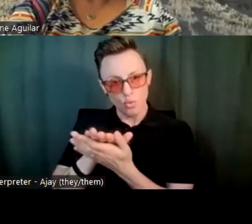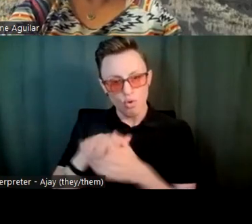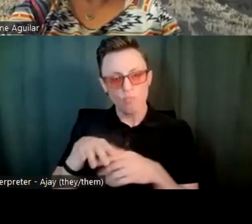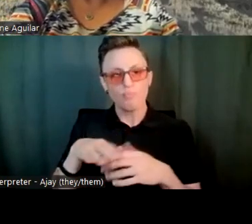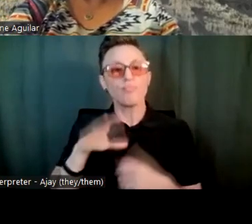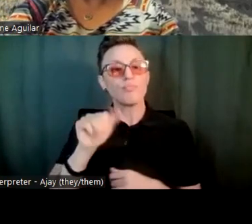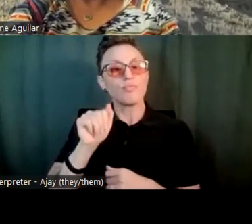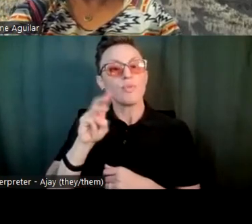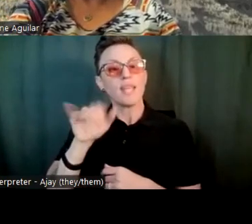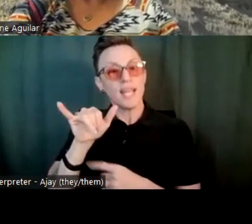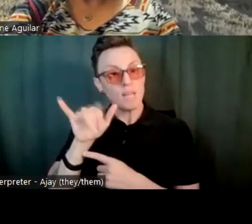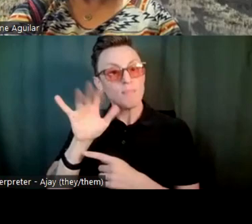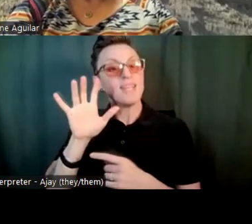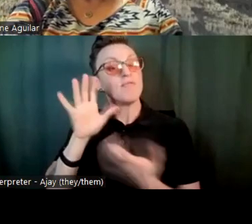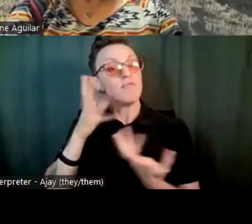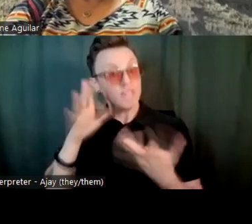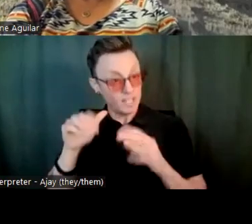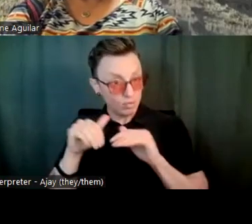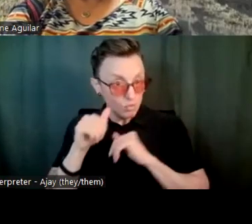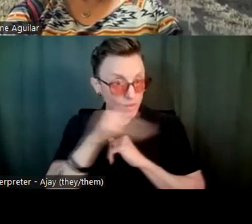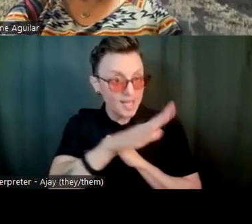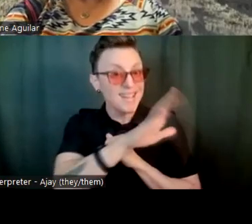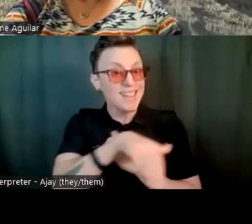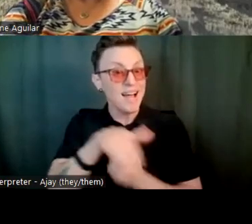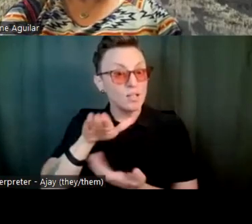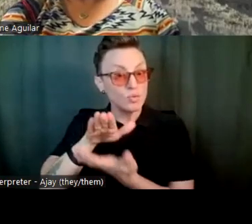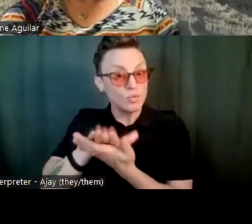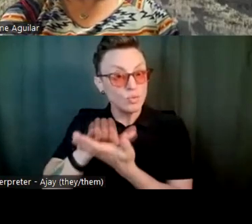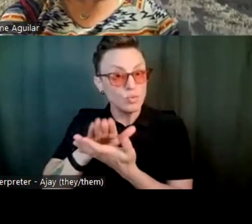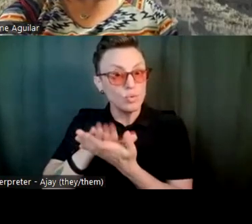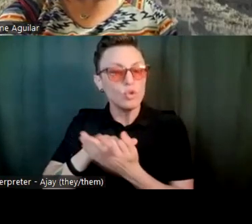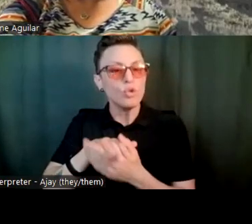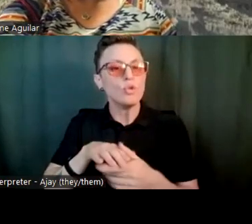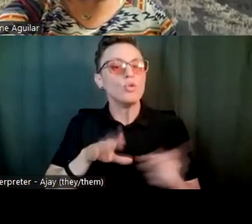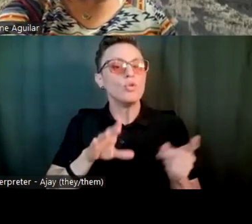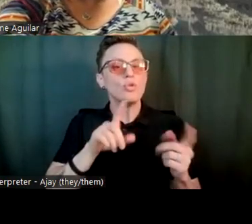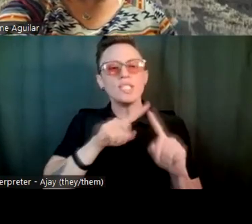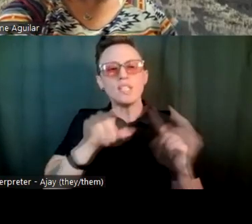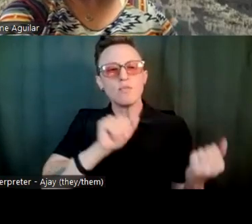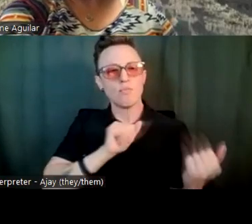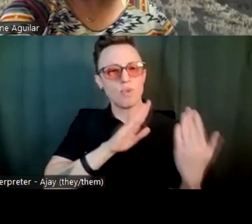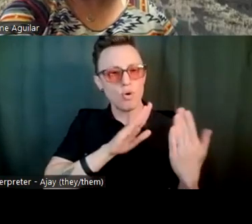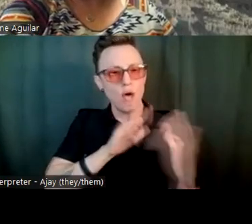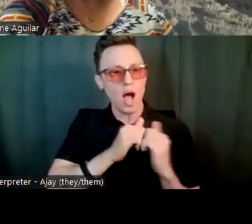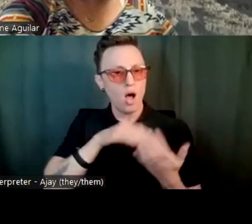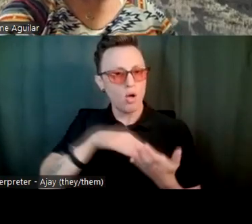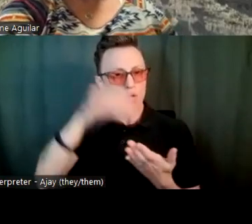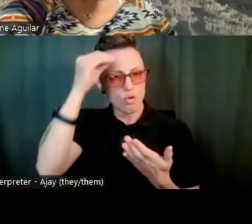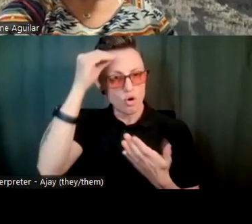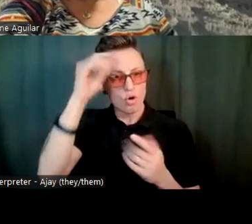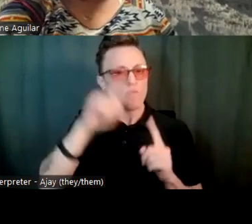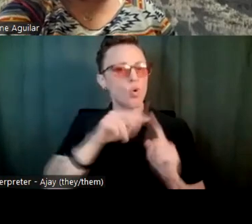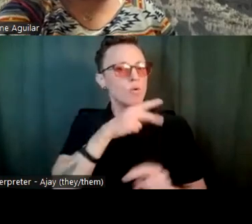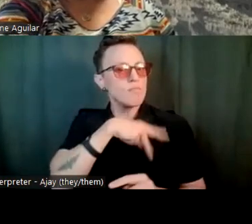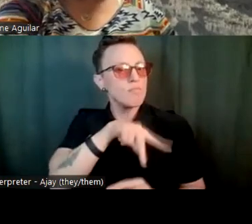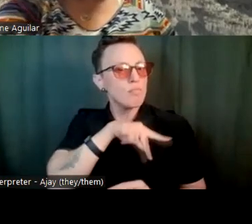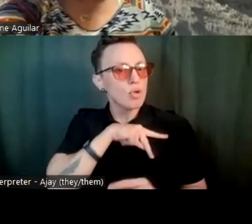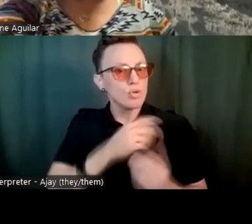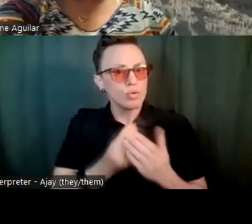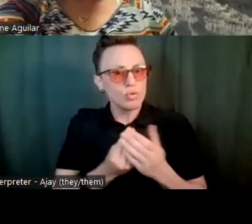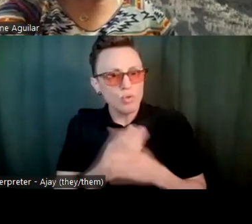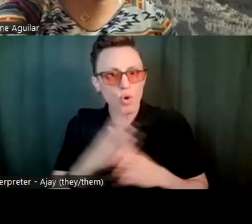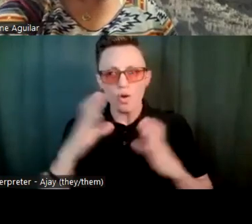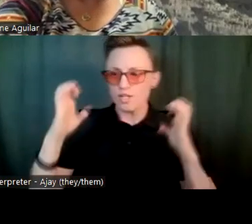to Jefferson County Open School. They have a very alternative way of learning where you have personal growth and educational